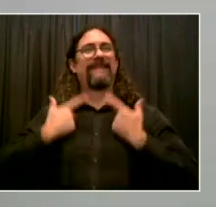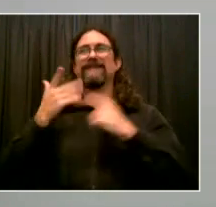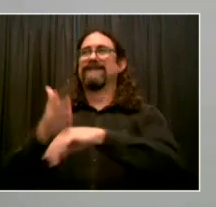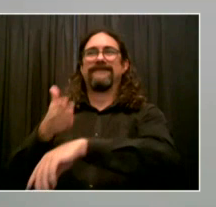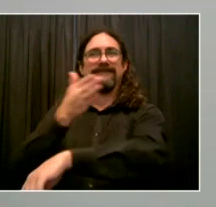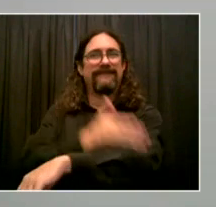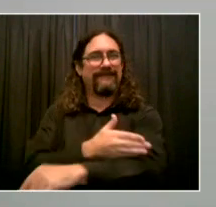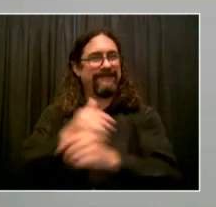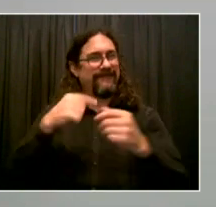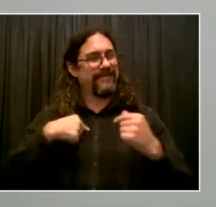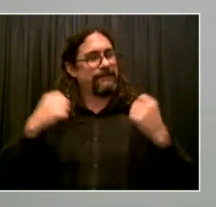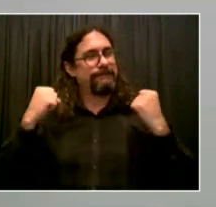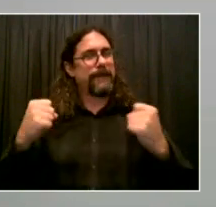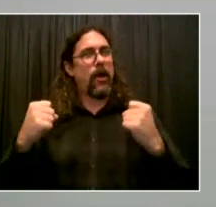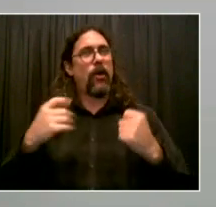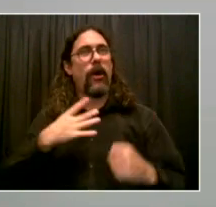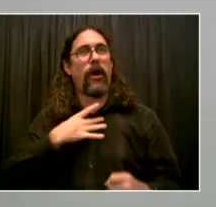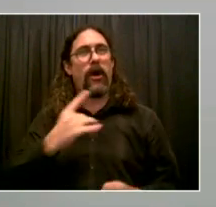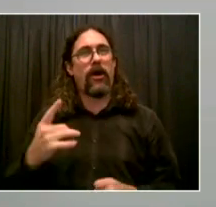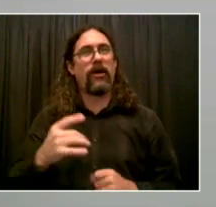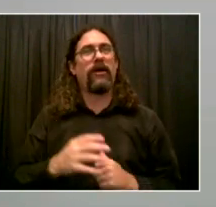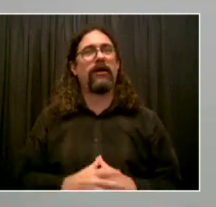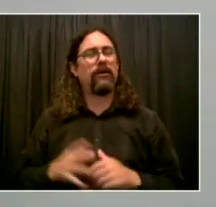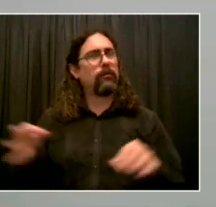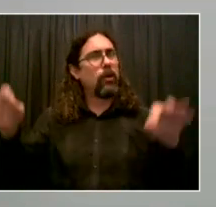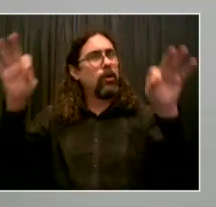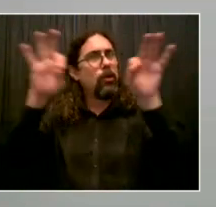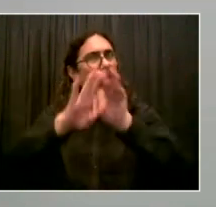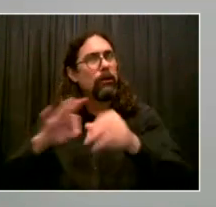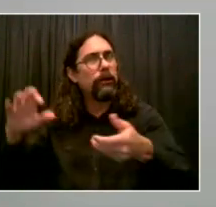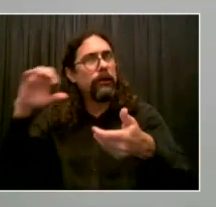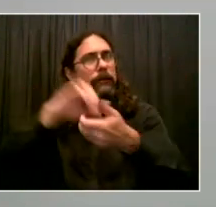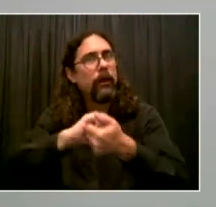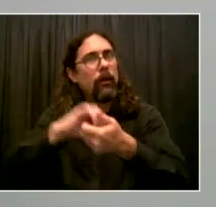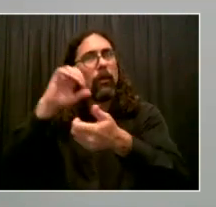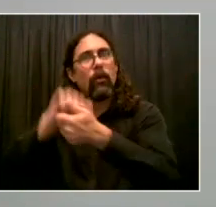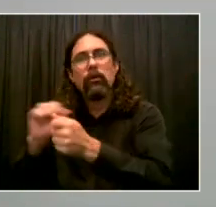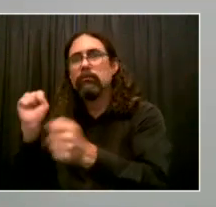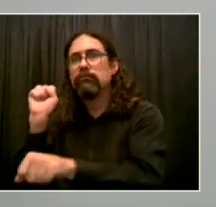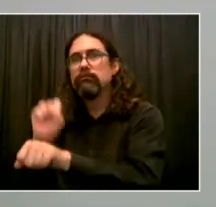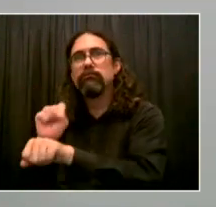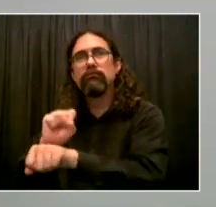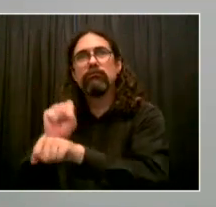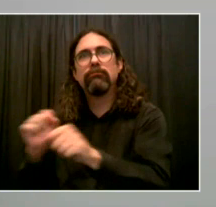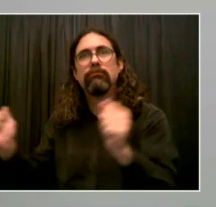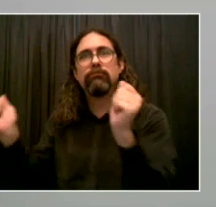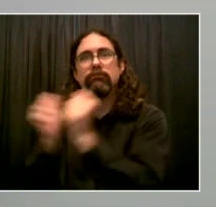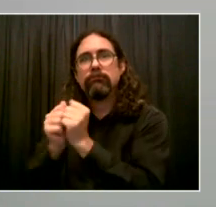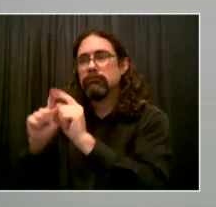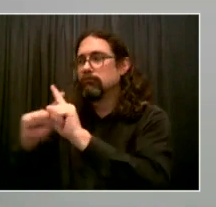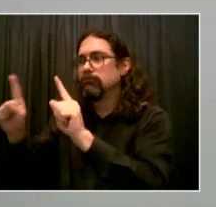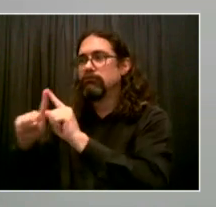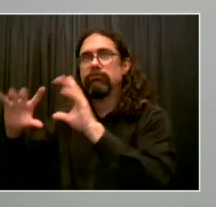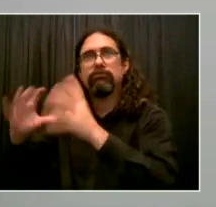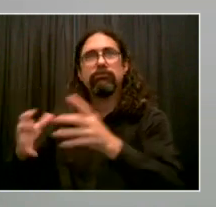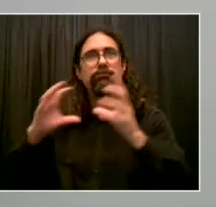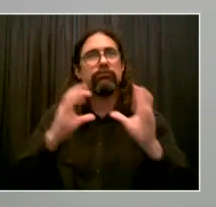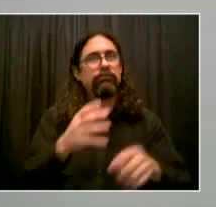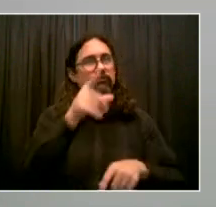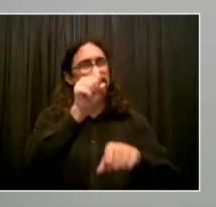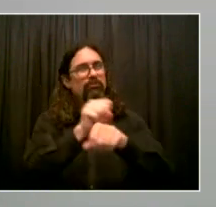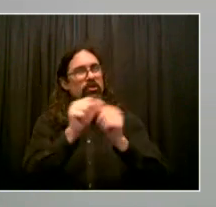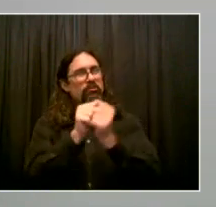look forward to at this, the needs of those, those people infected by the virus and helping